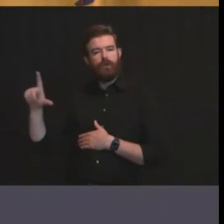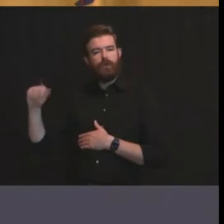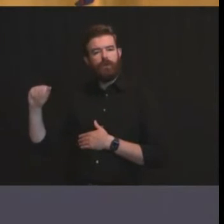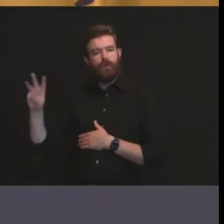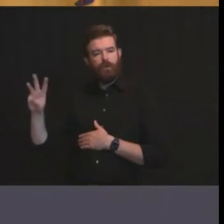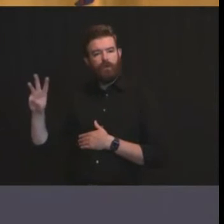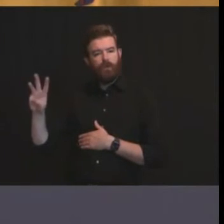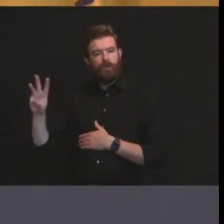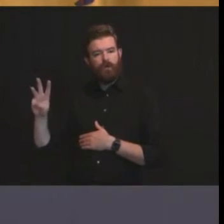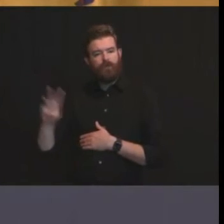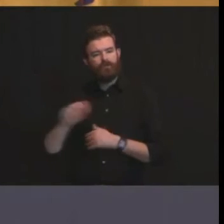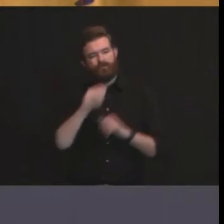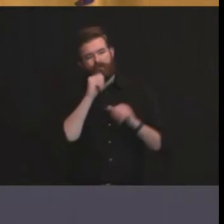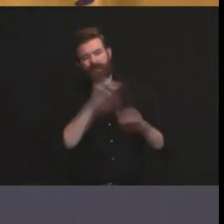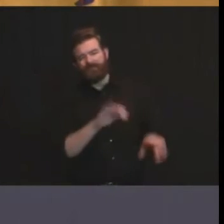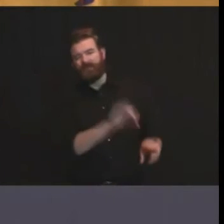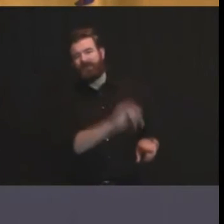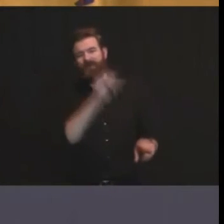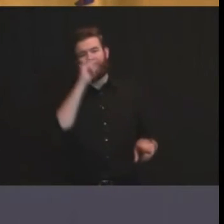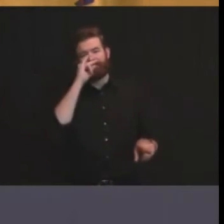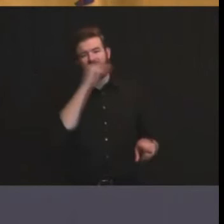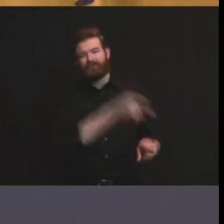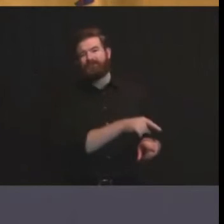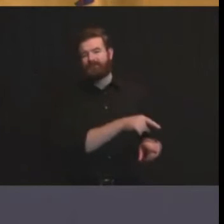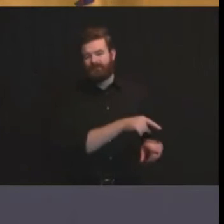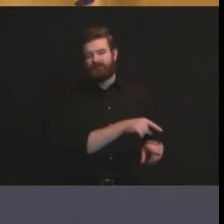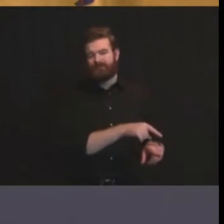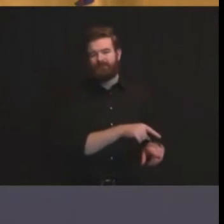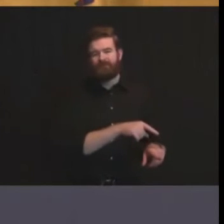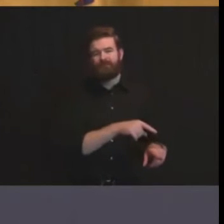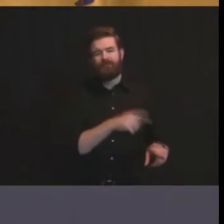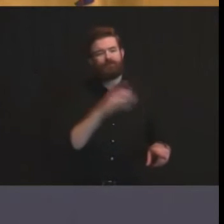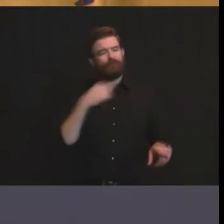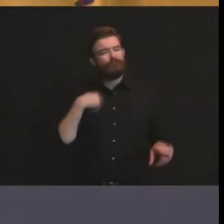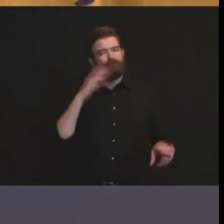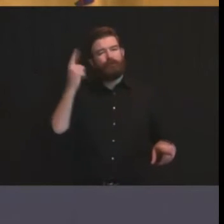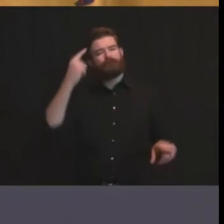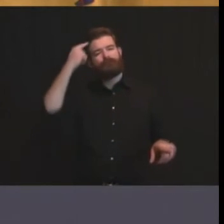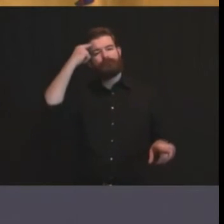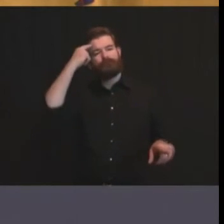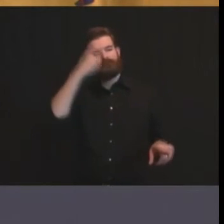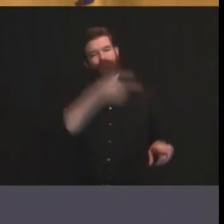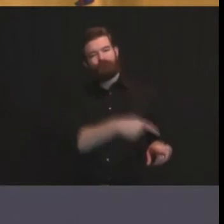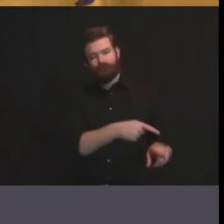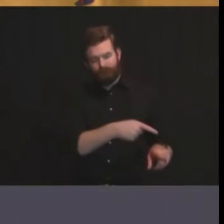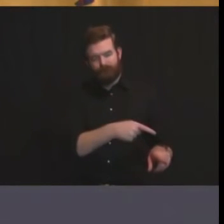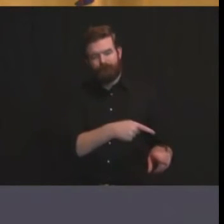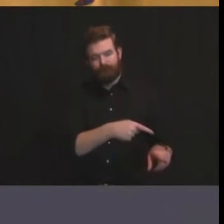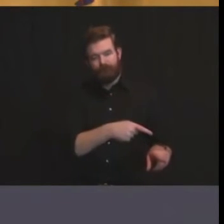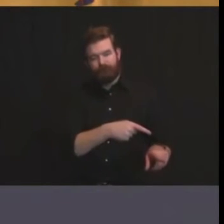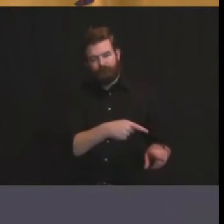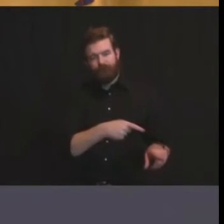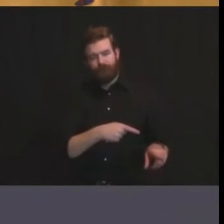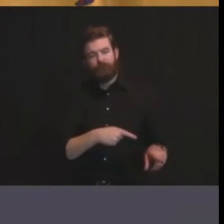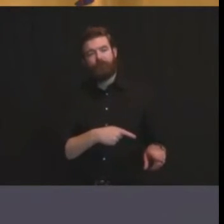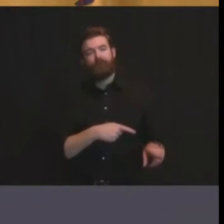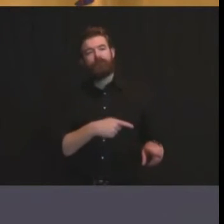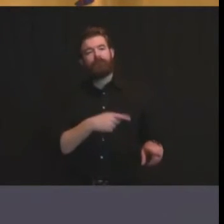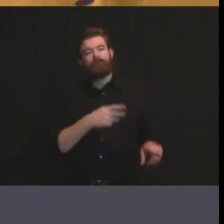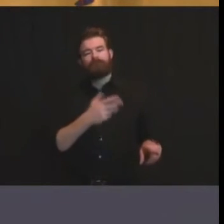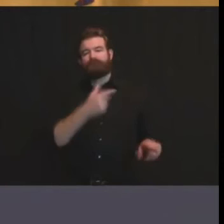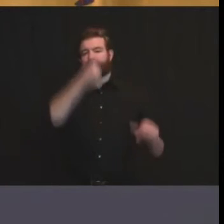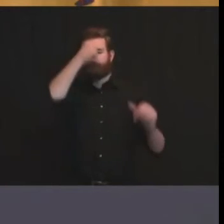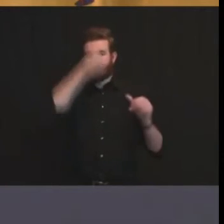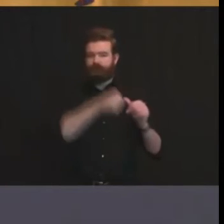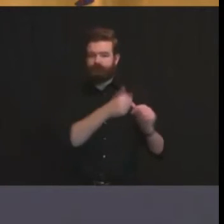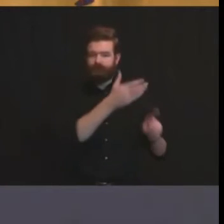uh he will remain forever in our prayers and this will forever stand as a memory to him and as a legacy and